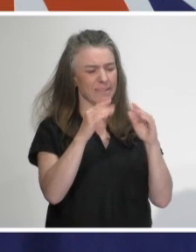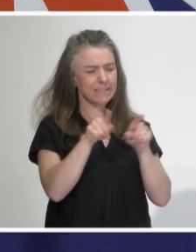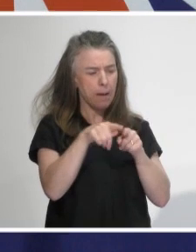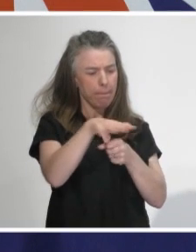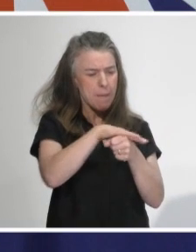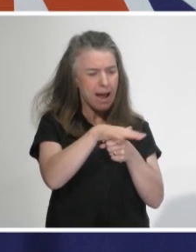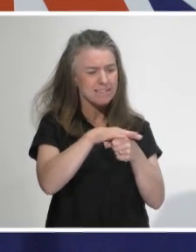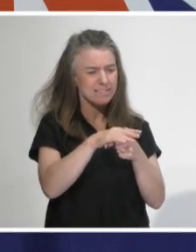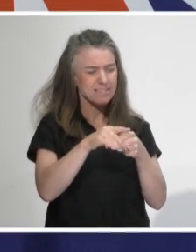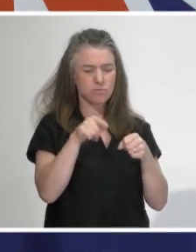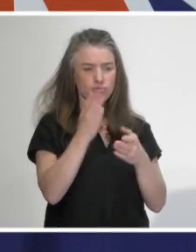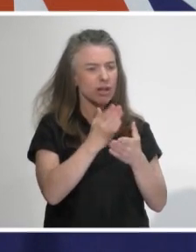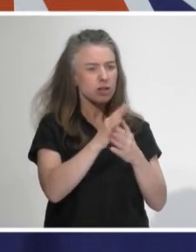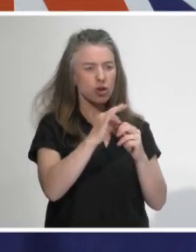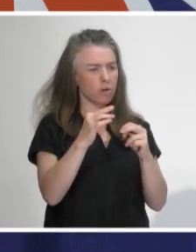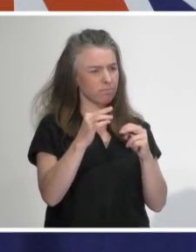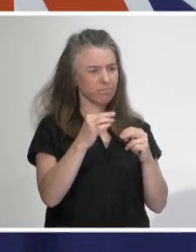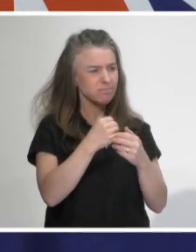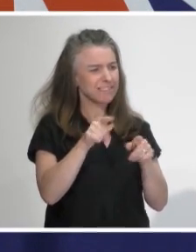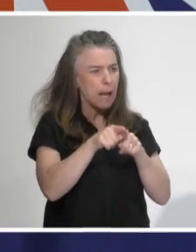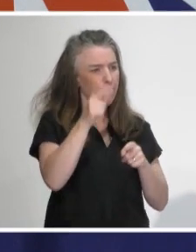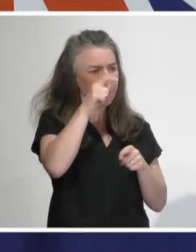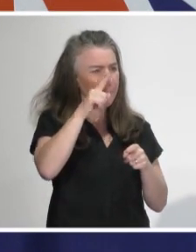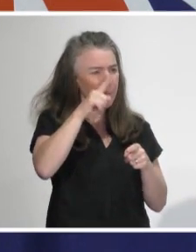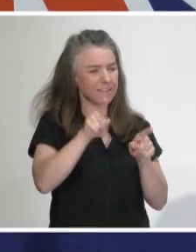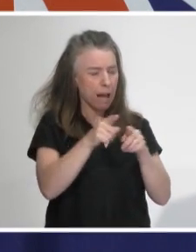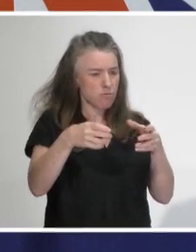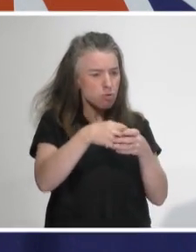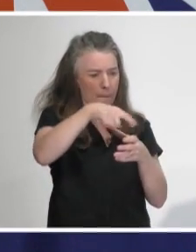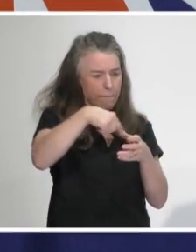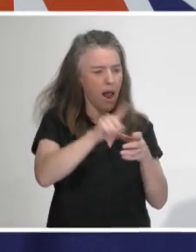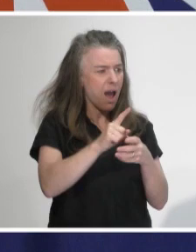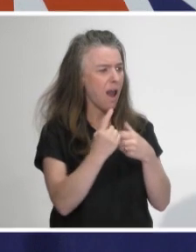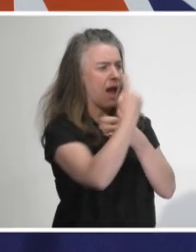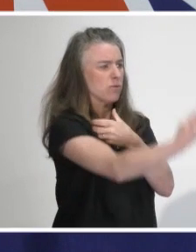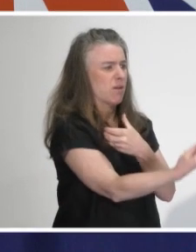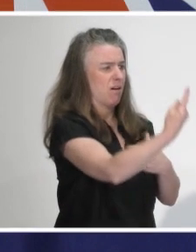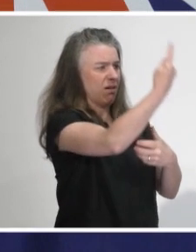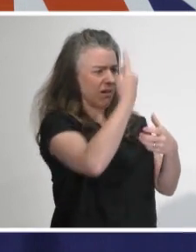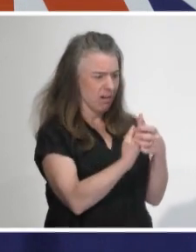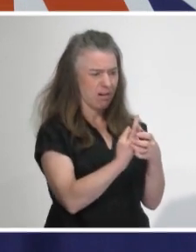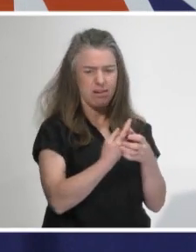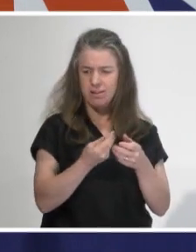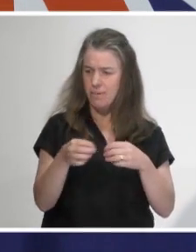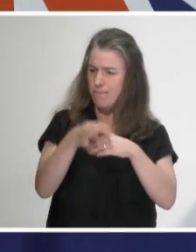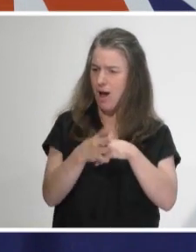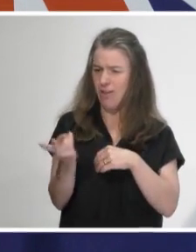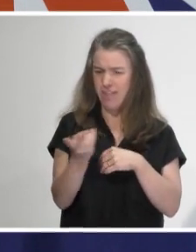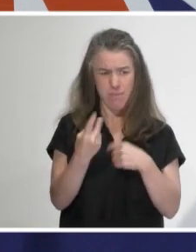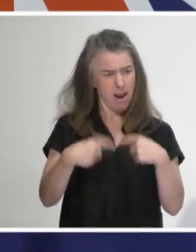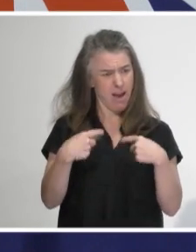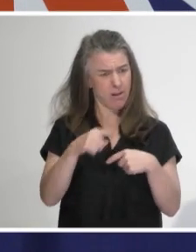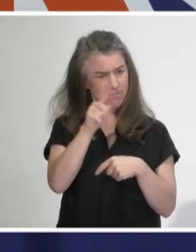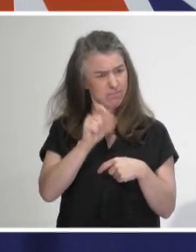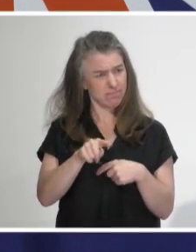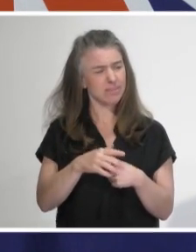bubble. Should they still be allowed to issue licenses and hold these ceremonies? Well, they may